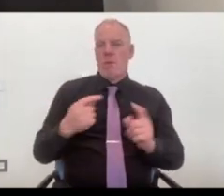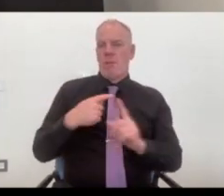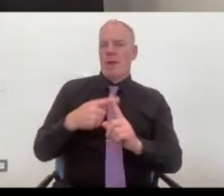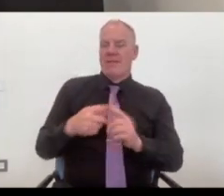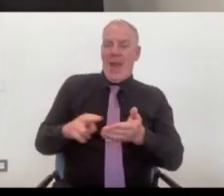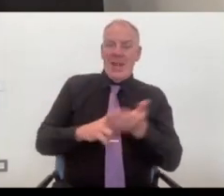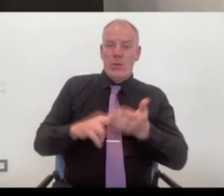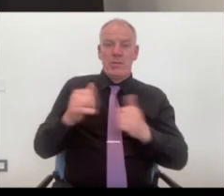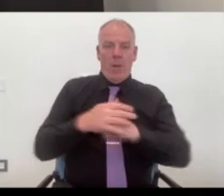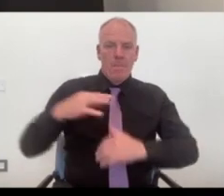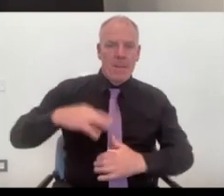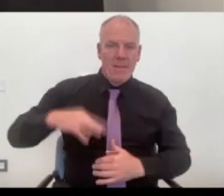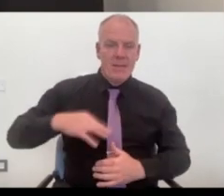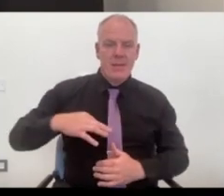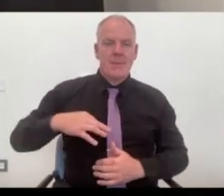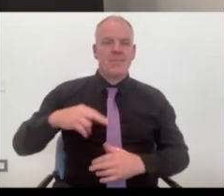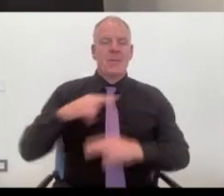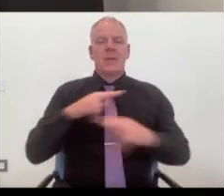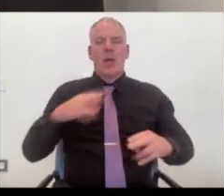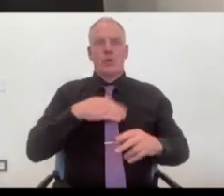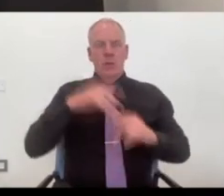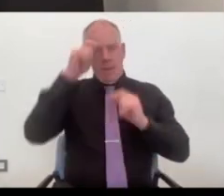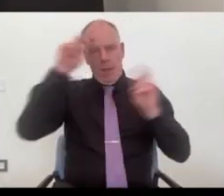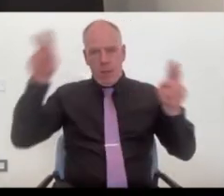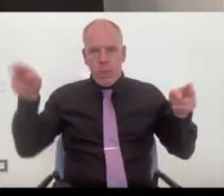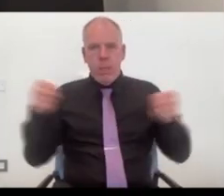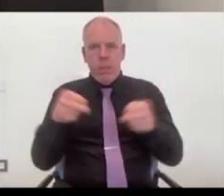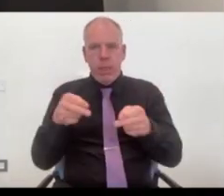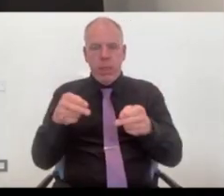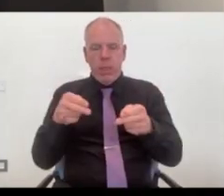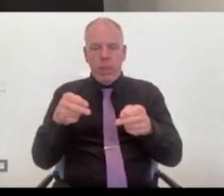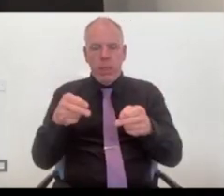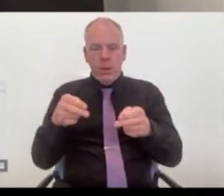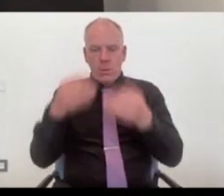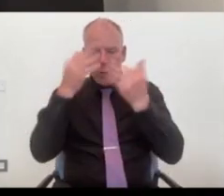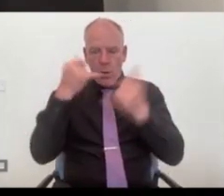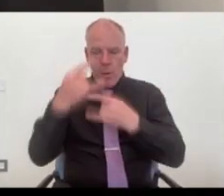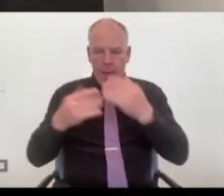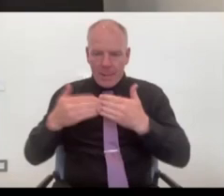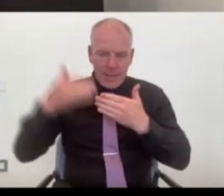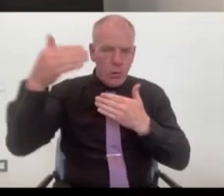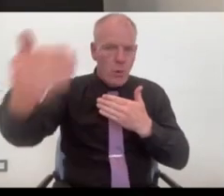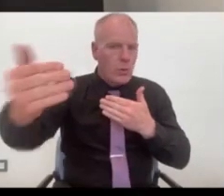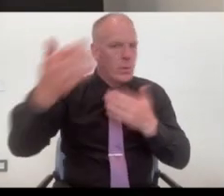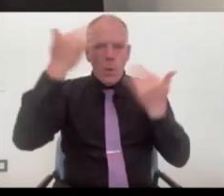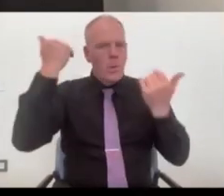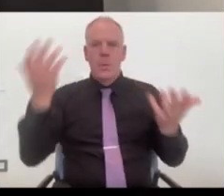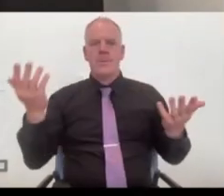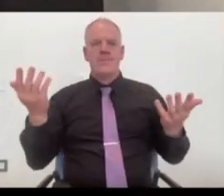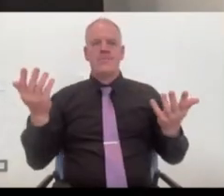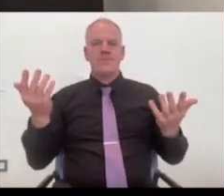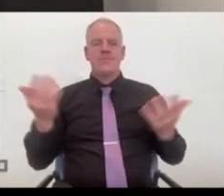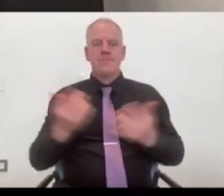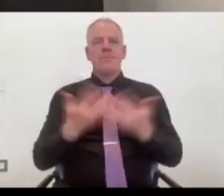to our advantage and not on the things that we can't and the unknowns of what might happen. And that's a big thing that